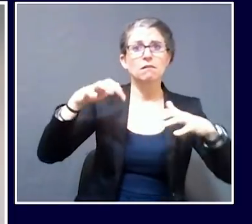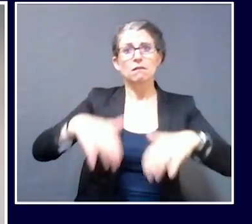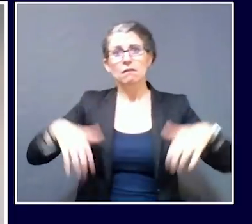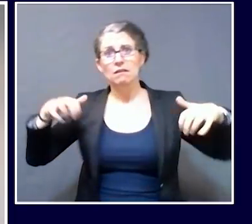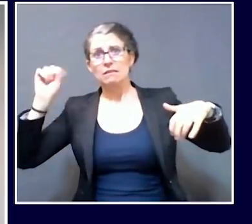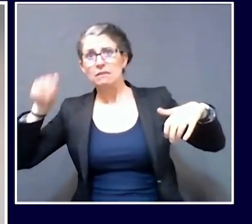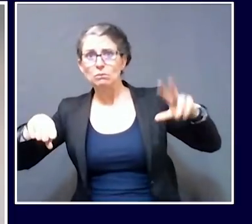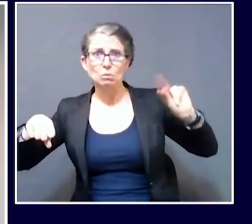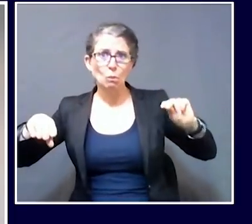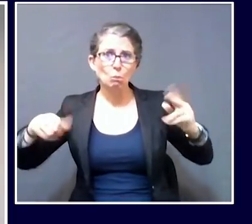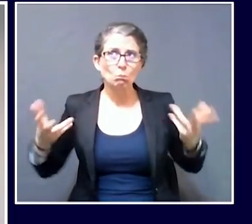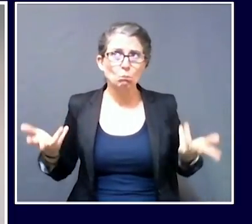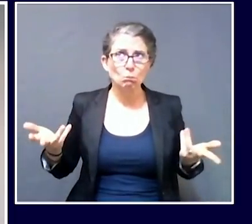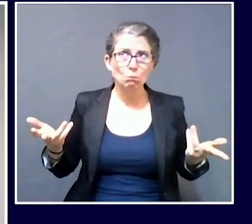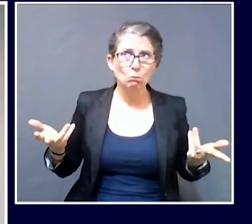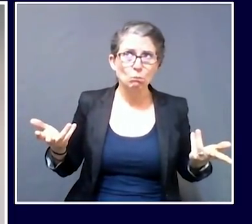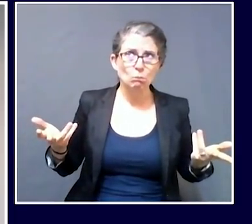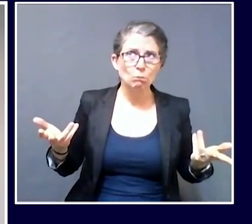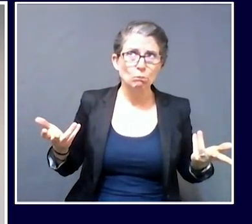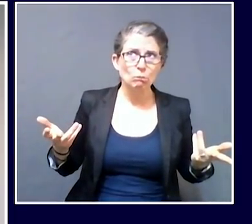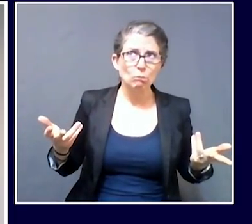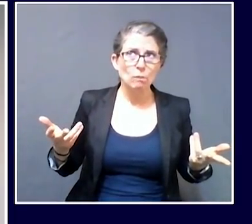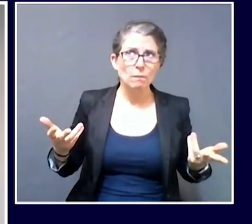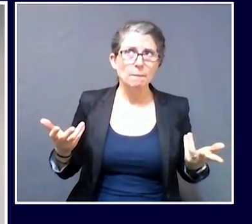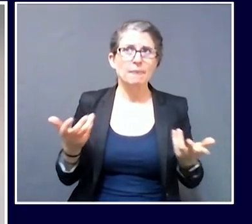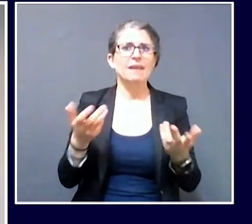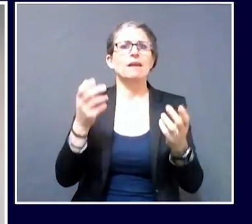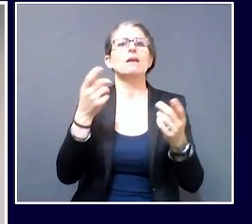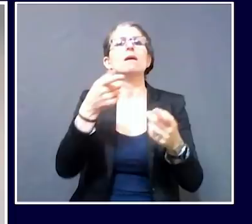in order to open safely this year?